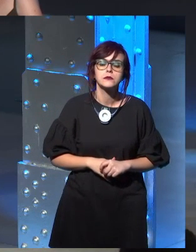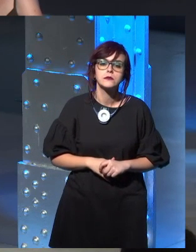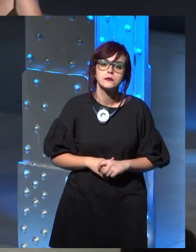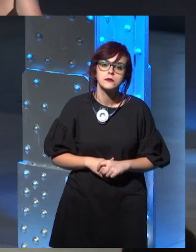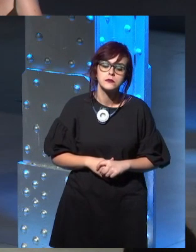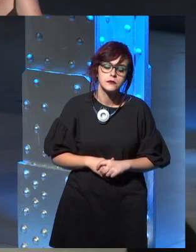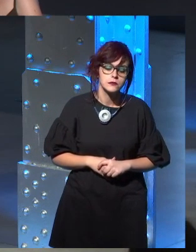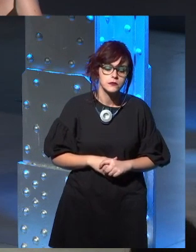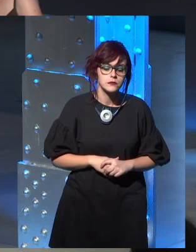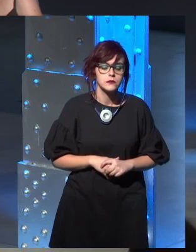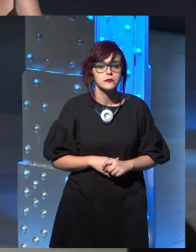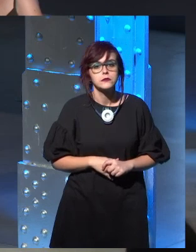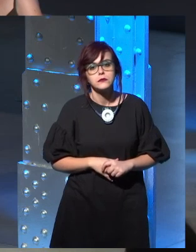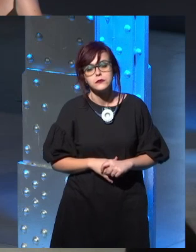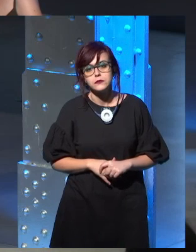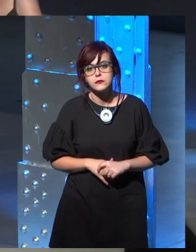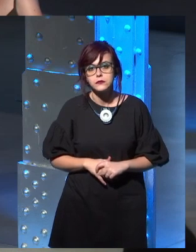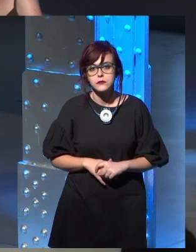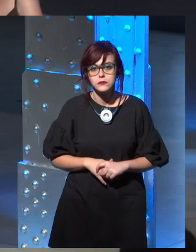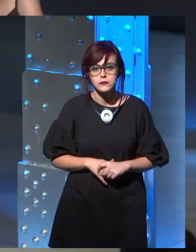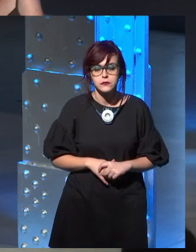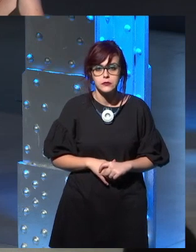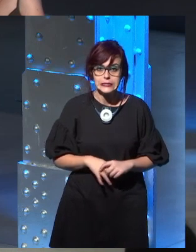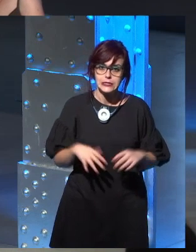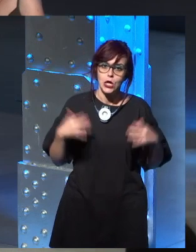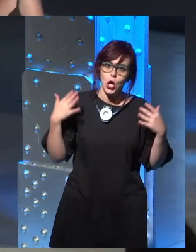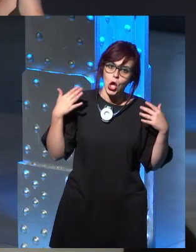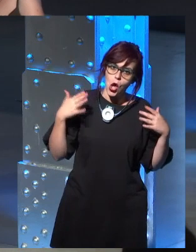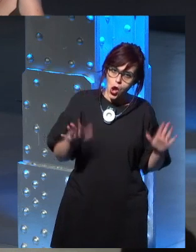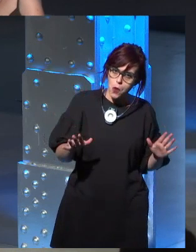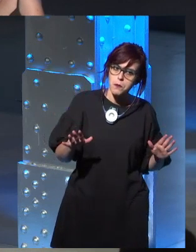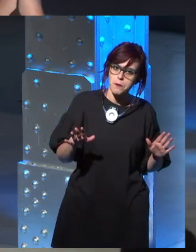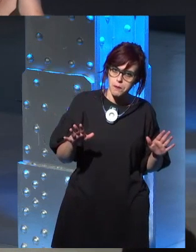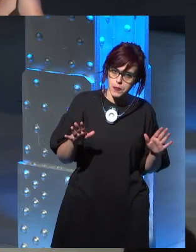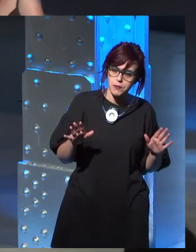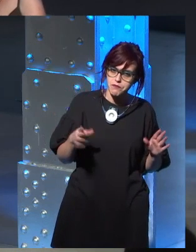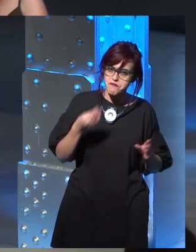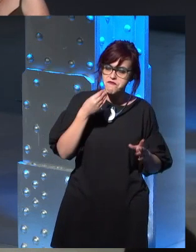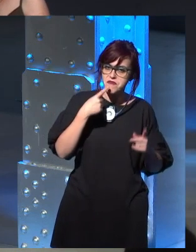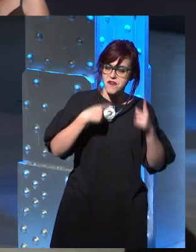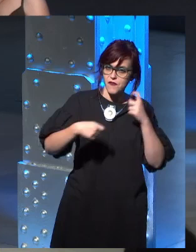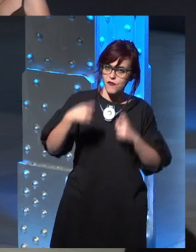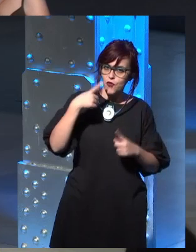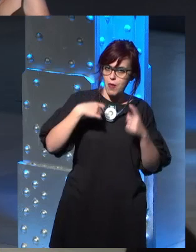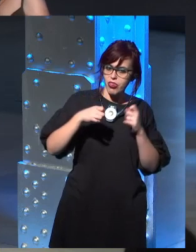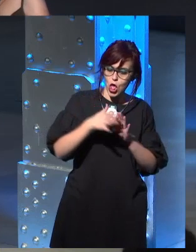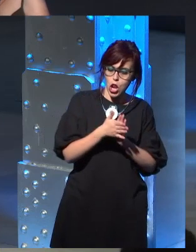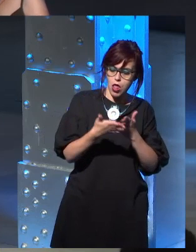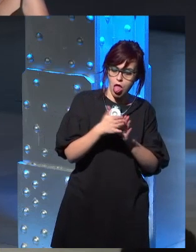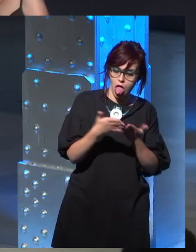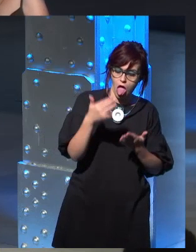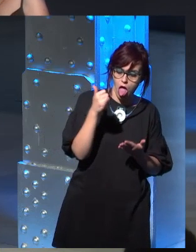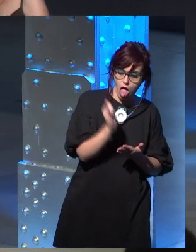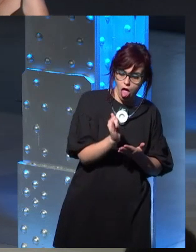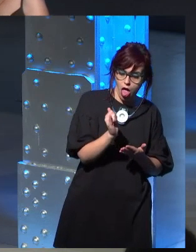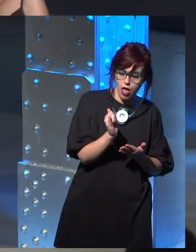has, I mean, obviously, there's all this material that he wrote, even, like, for The Death of the Dragons, um, material